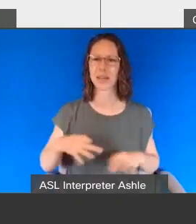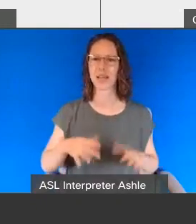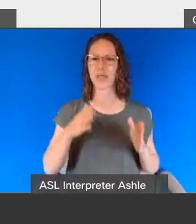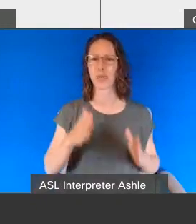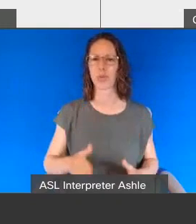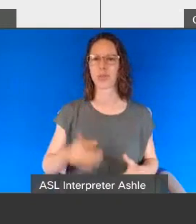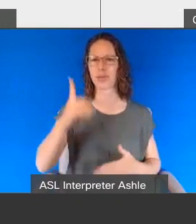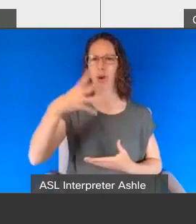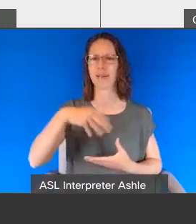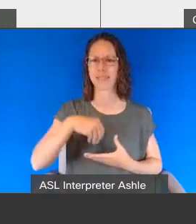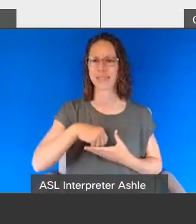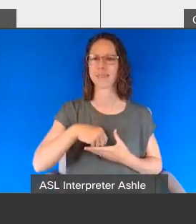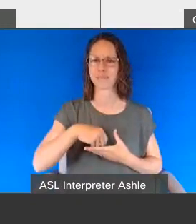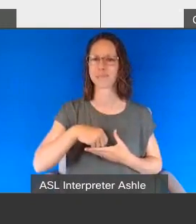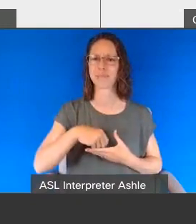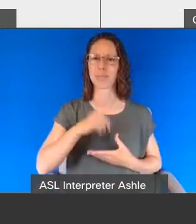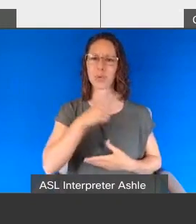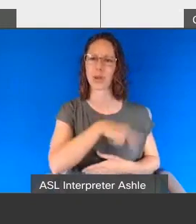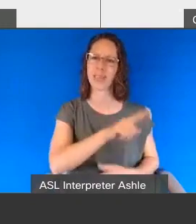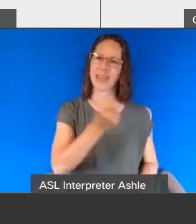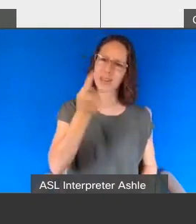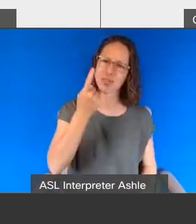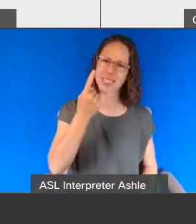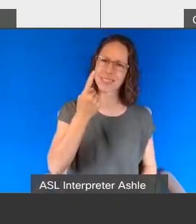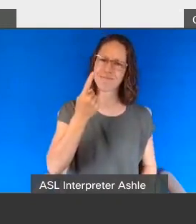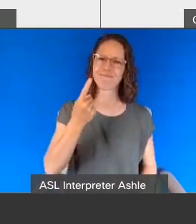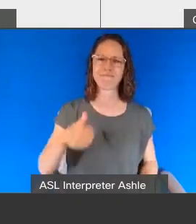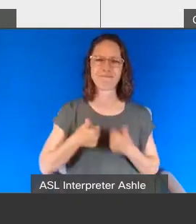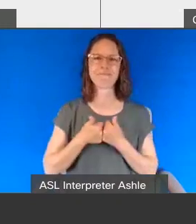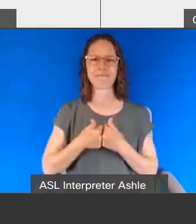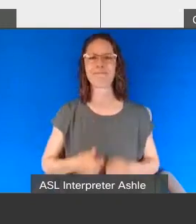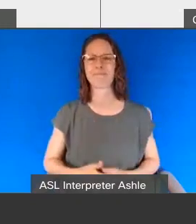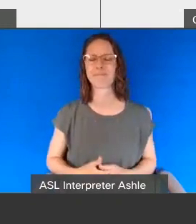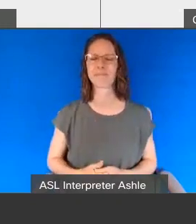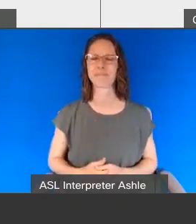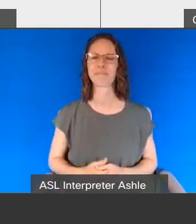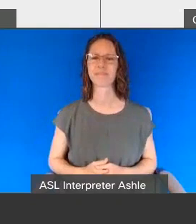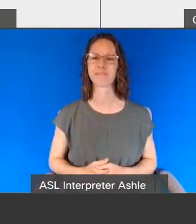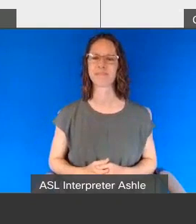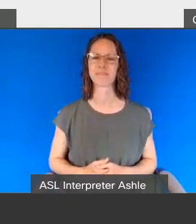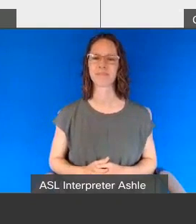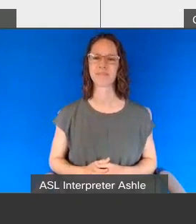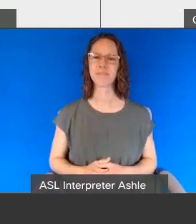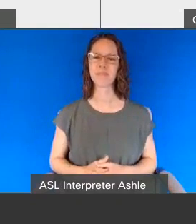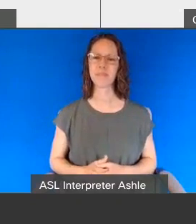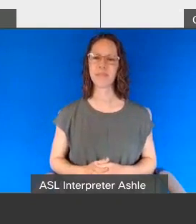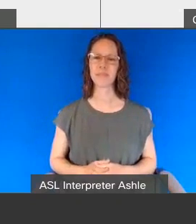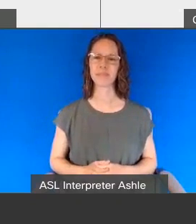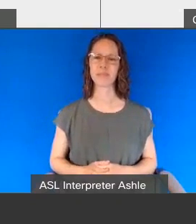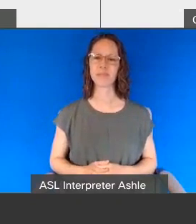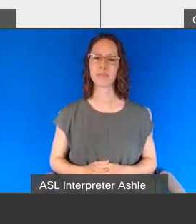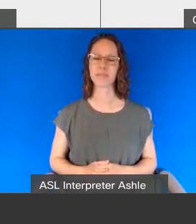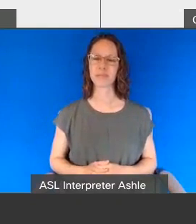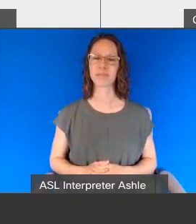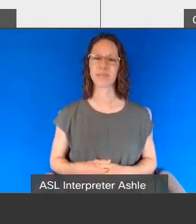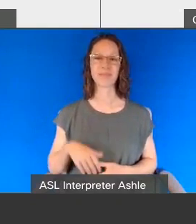on the spectrum and make sure that they understand it and so that is one of the the nuggets